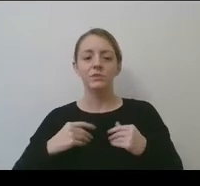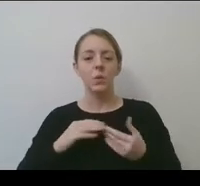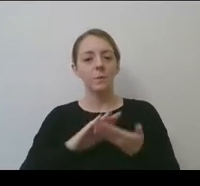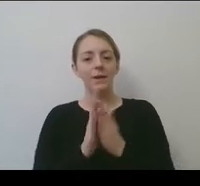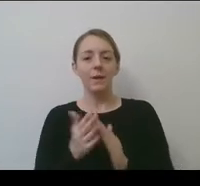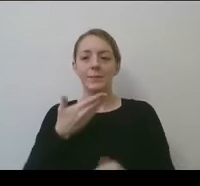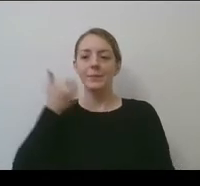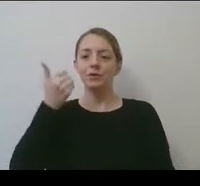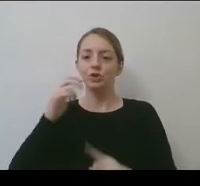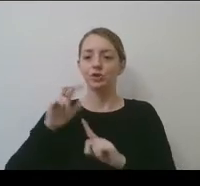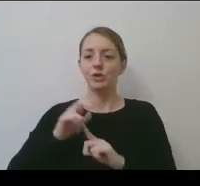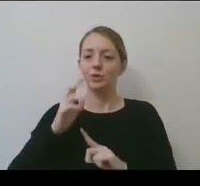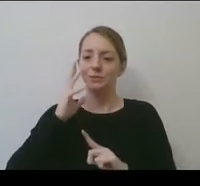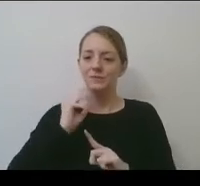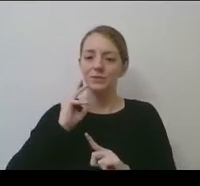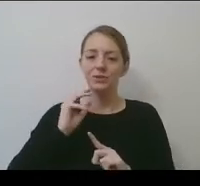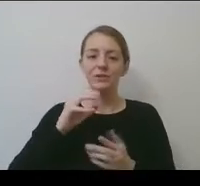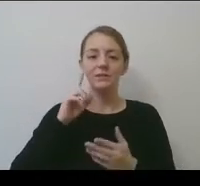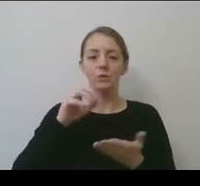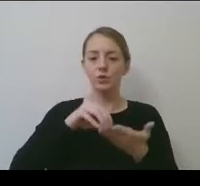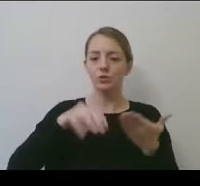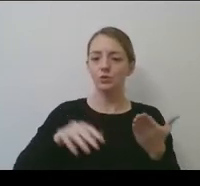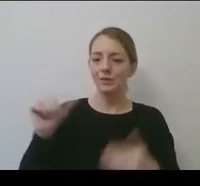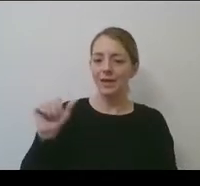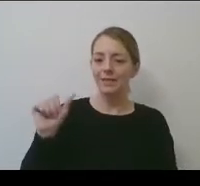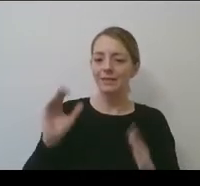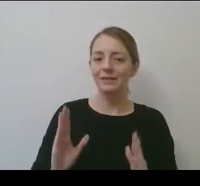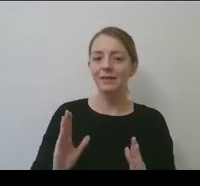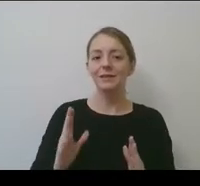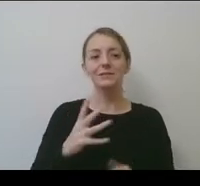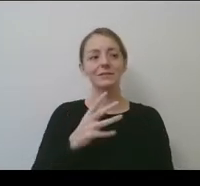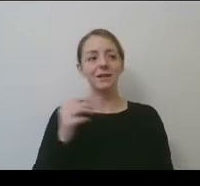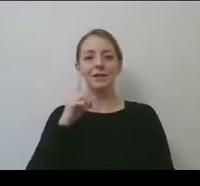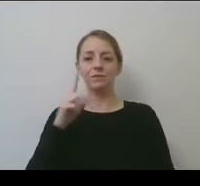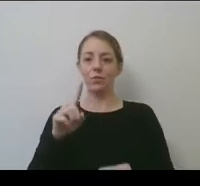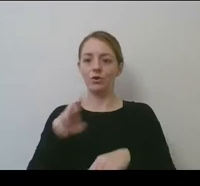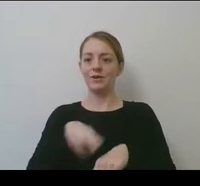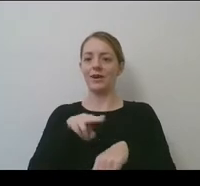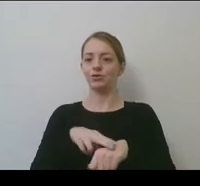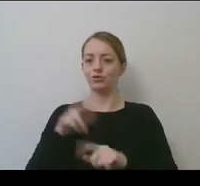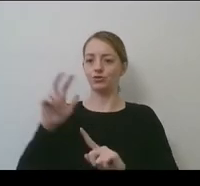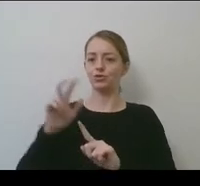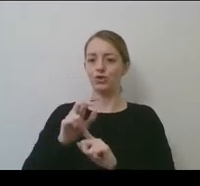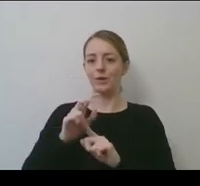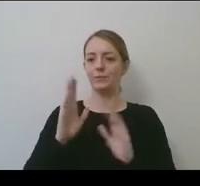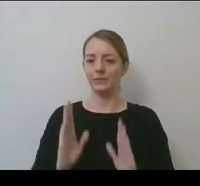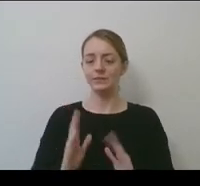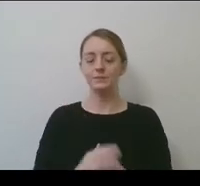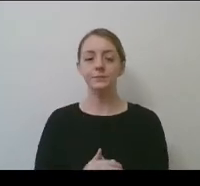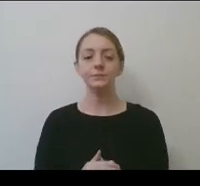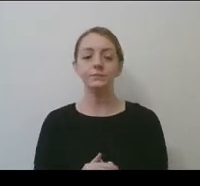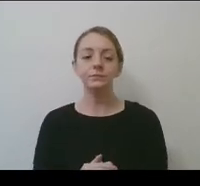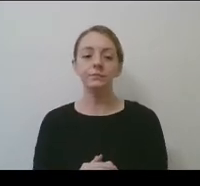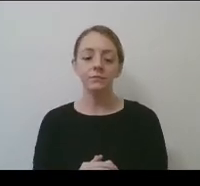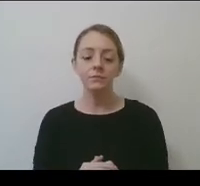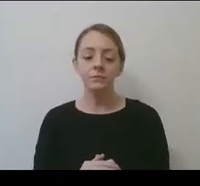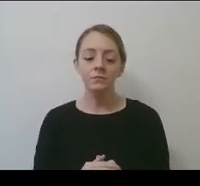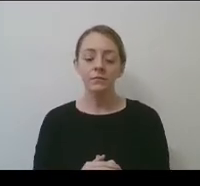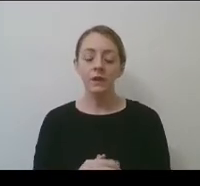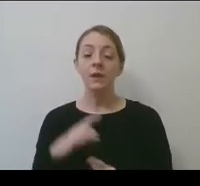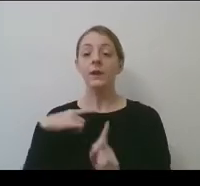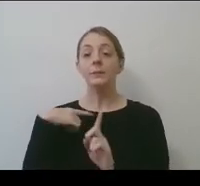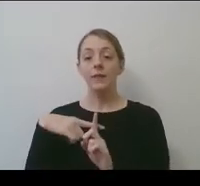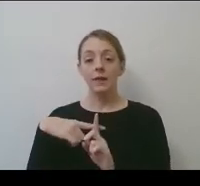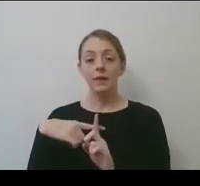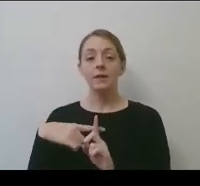student athletes and, and ultimately for the determination of national champions. they additionally, uh, we're interested in, uh,